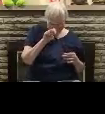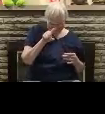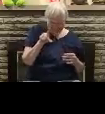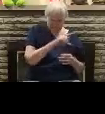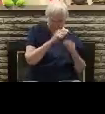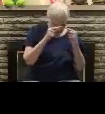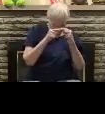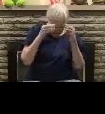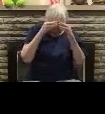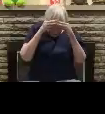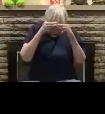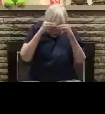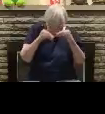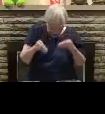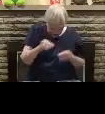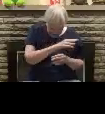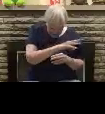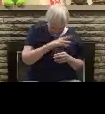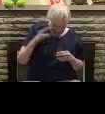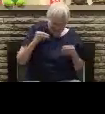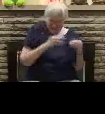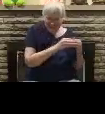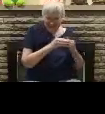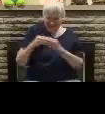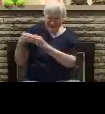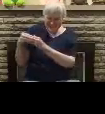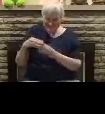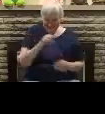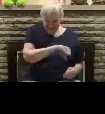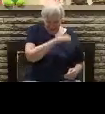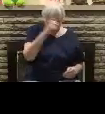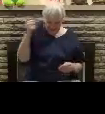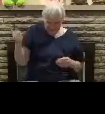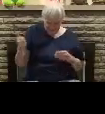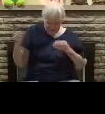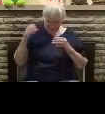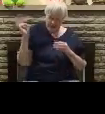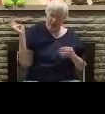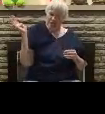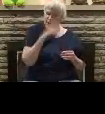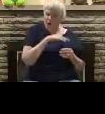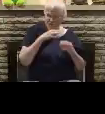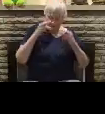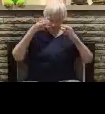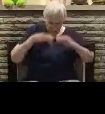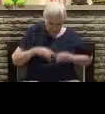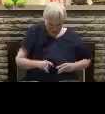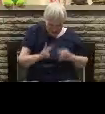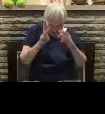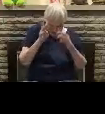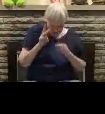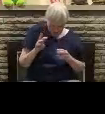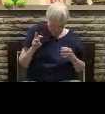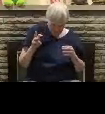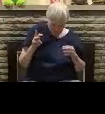and to seduce servants to commit fornication and to eat things sacrificed. These